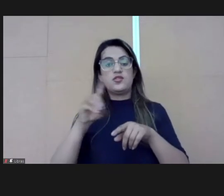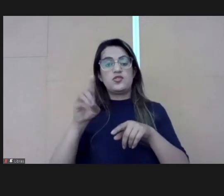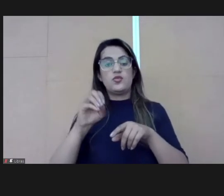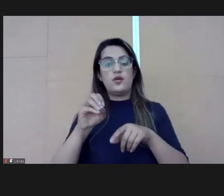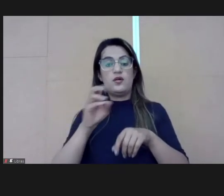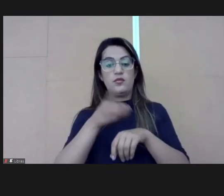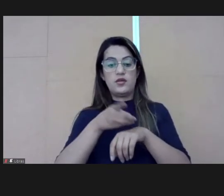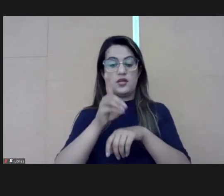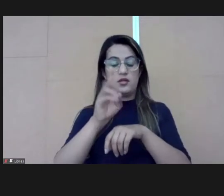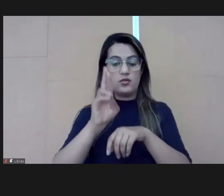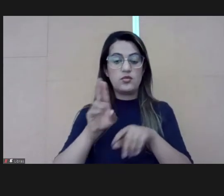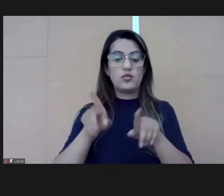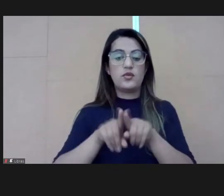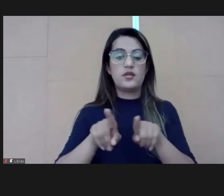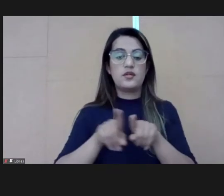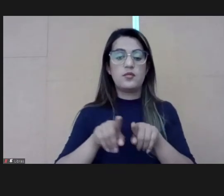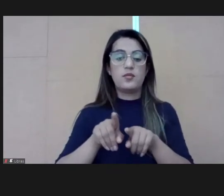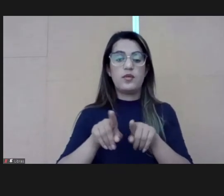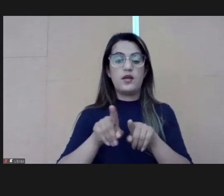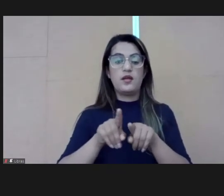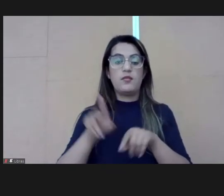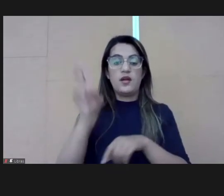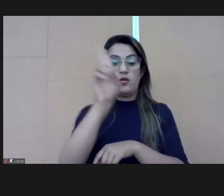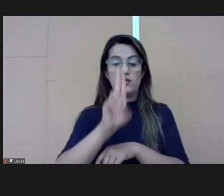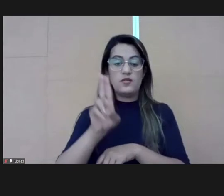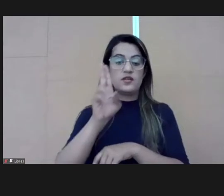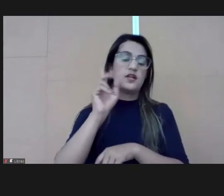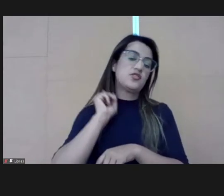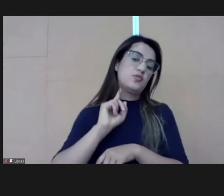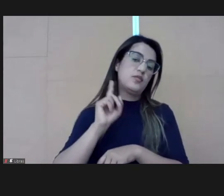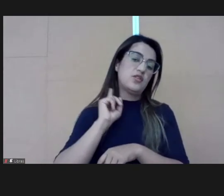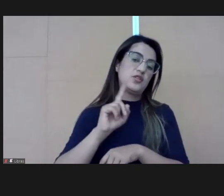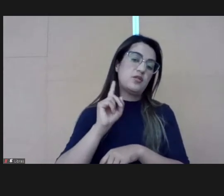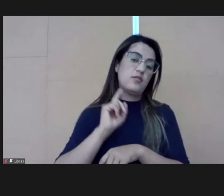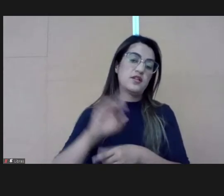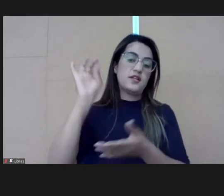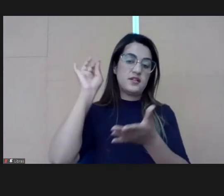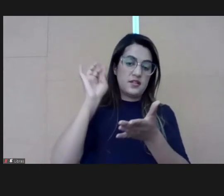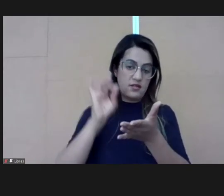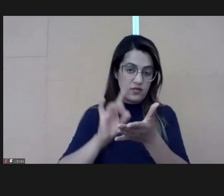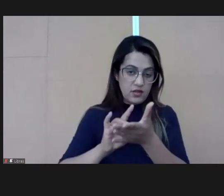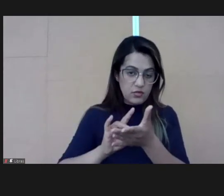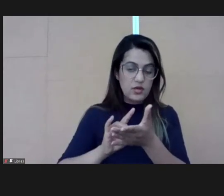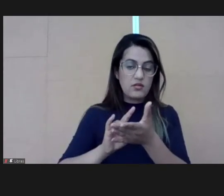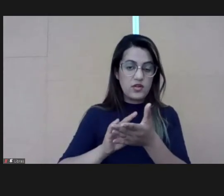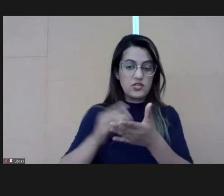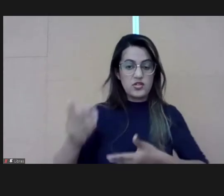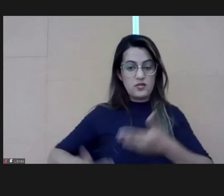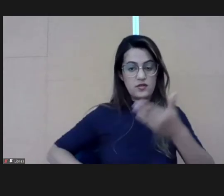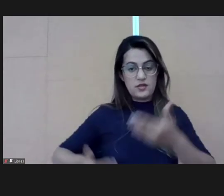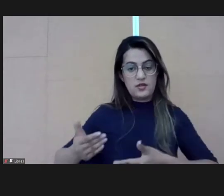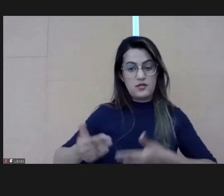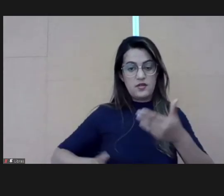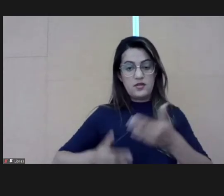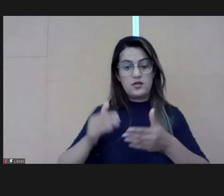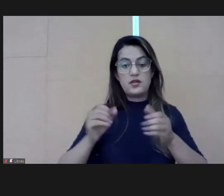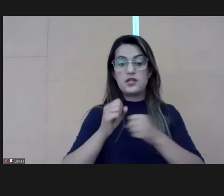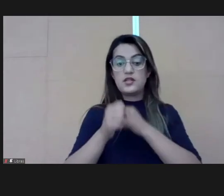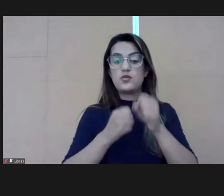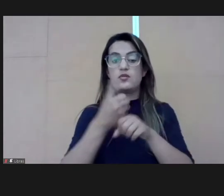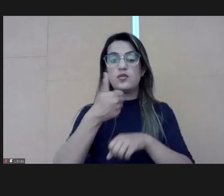public administration and doctor in the University of Minas Gerais. She has been